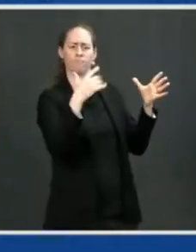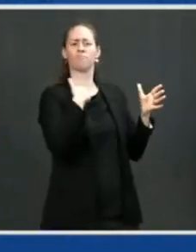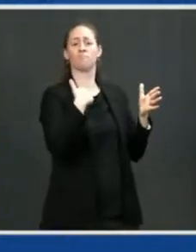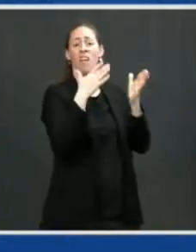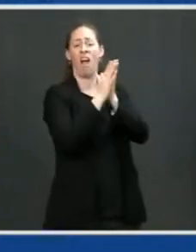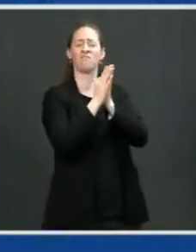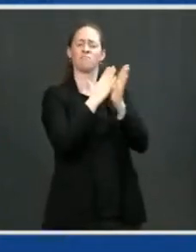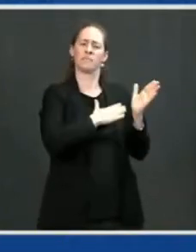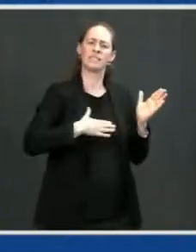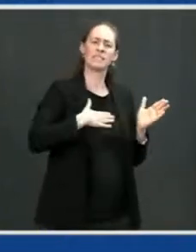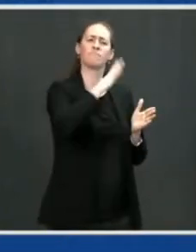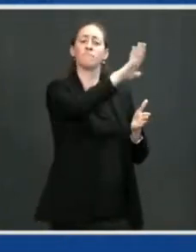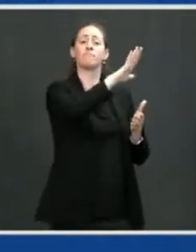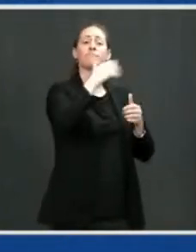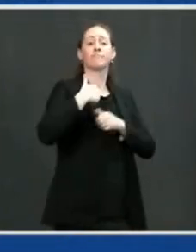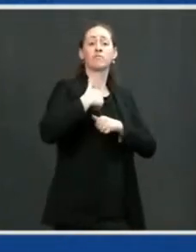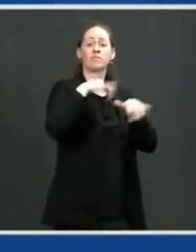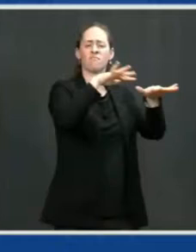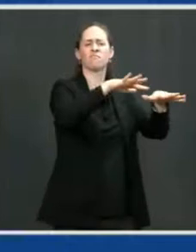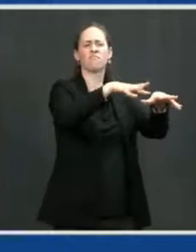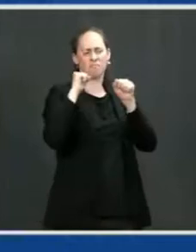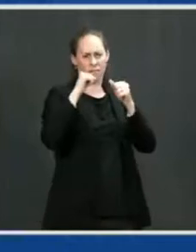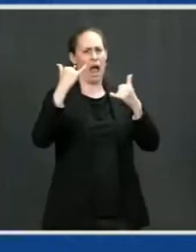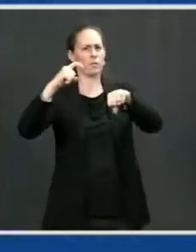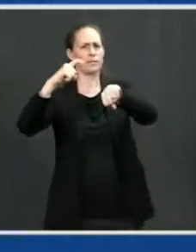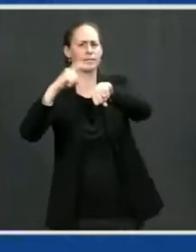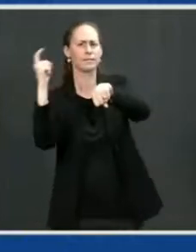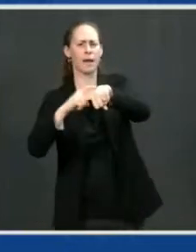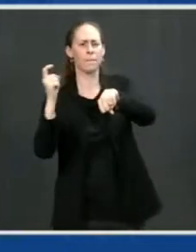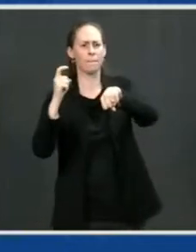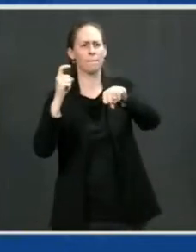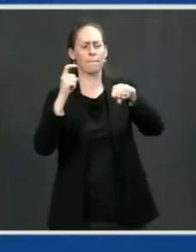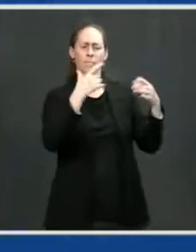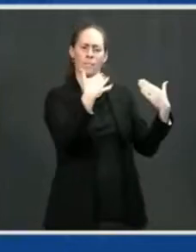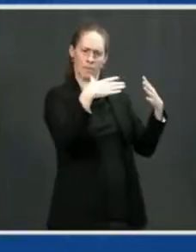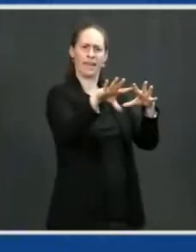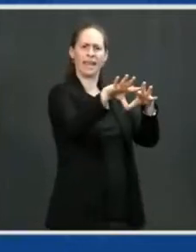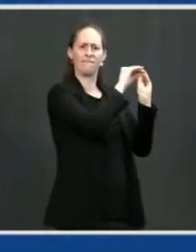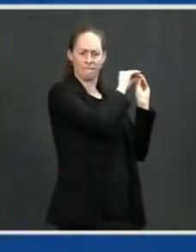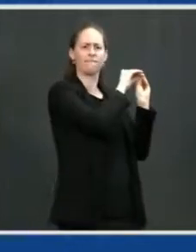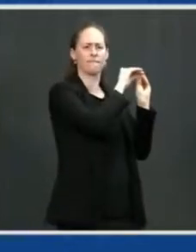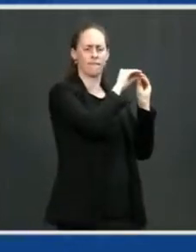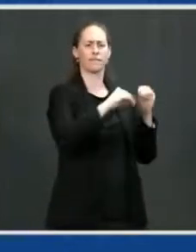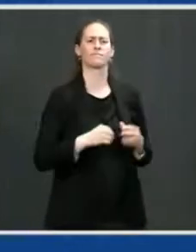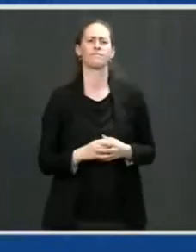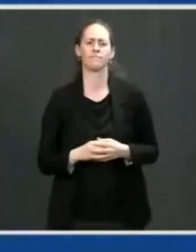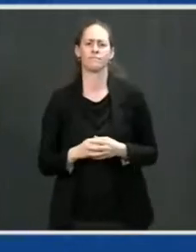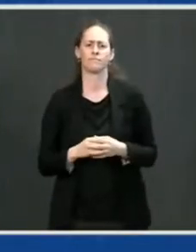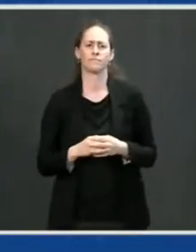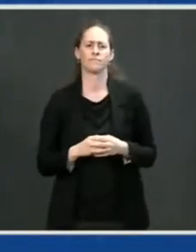Now is the time to de-escalate. The way forward is through thoughtful dialogue and diplomatic process.